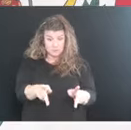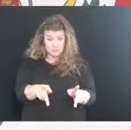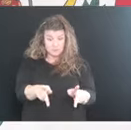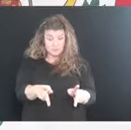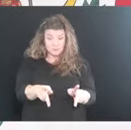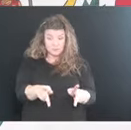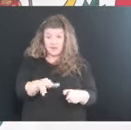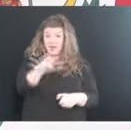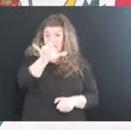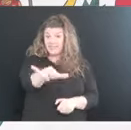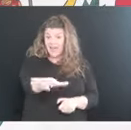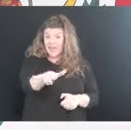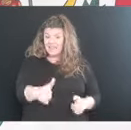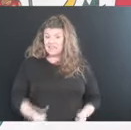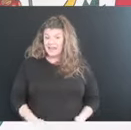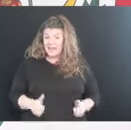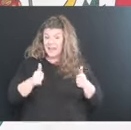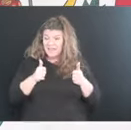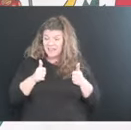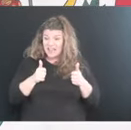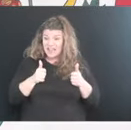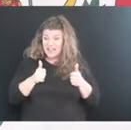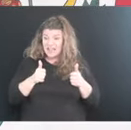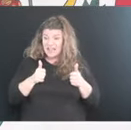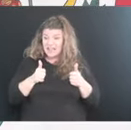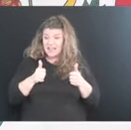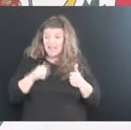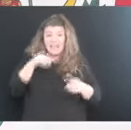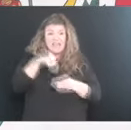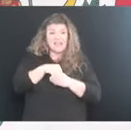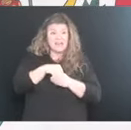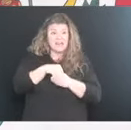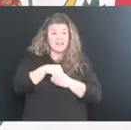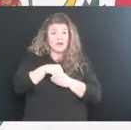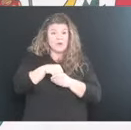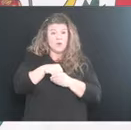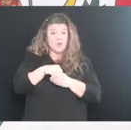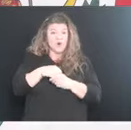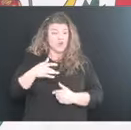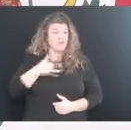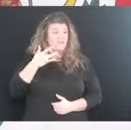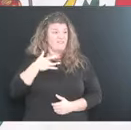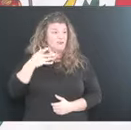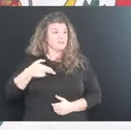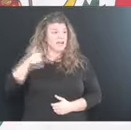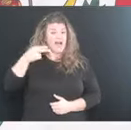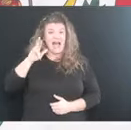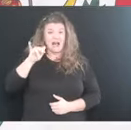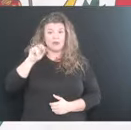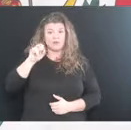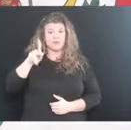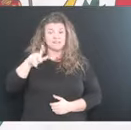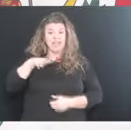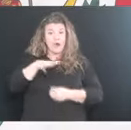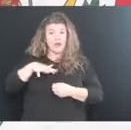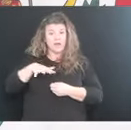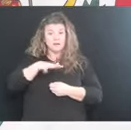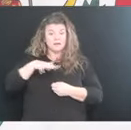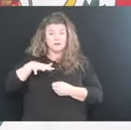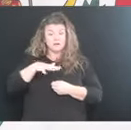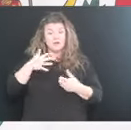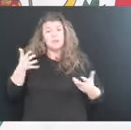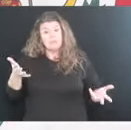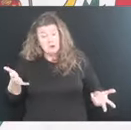living in what you think is a high risk area. Or if you